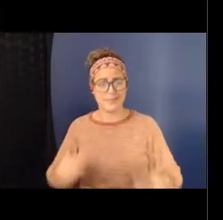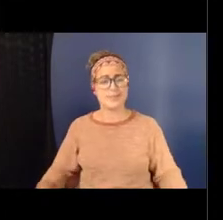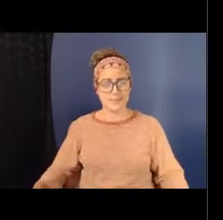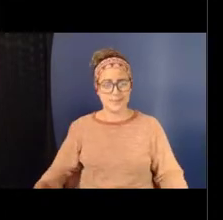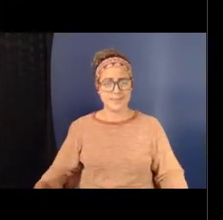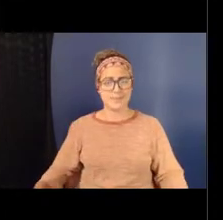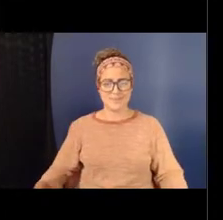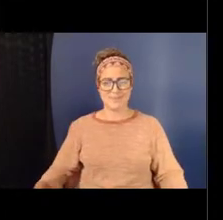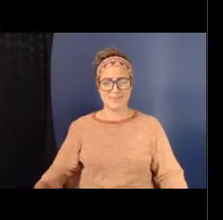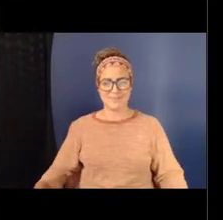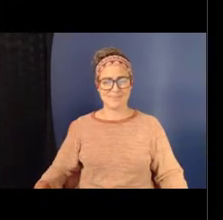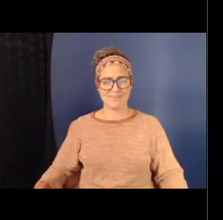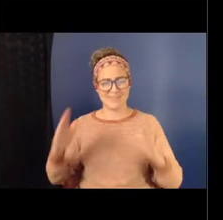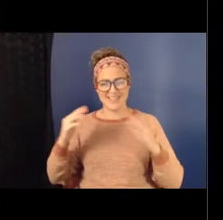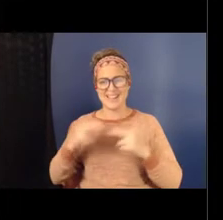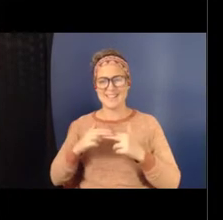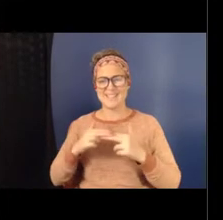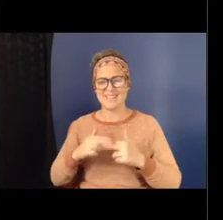Next, please.